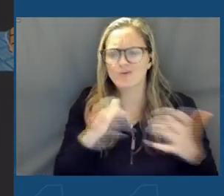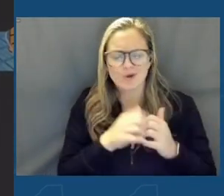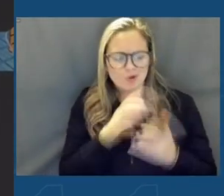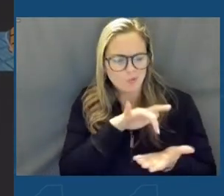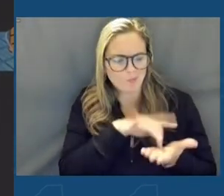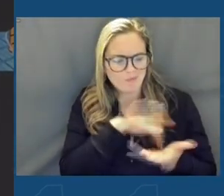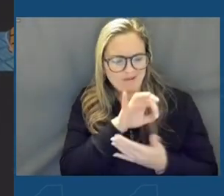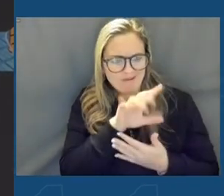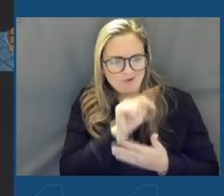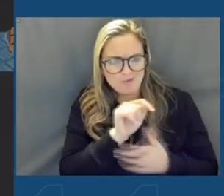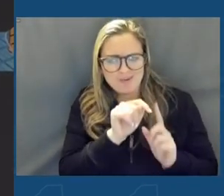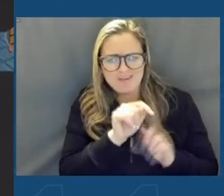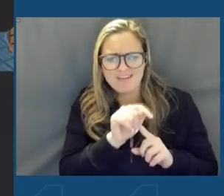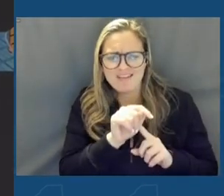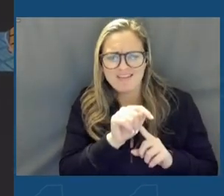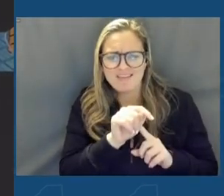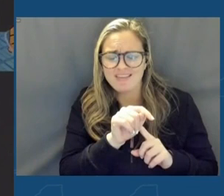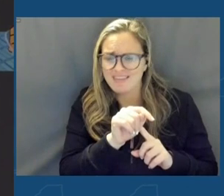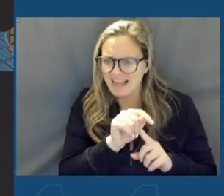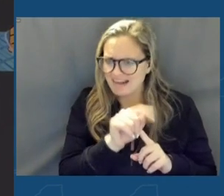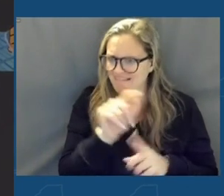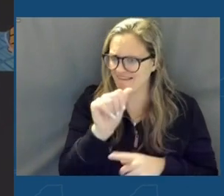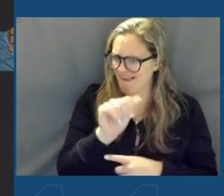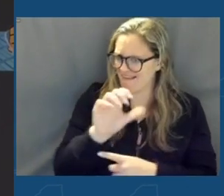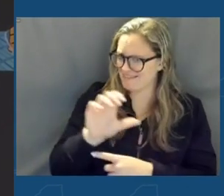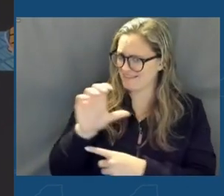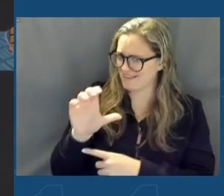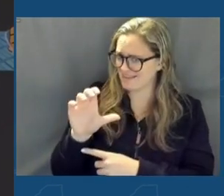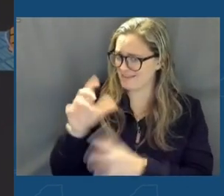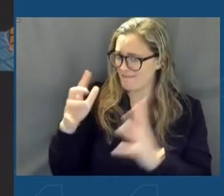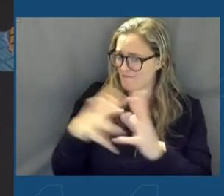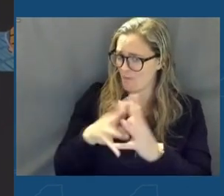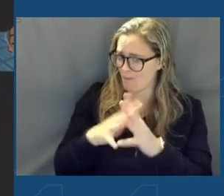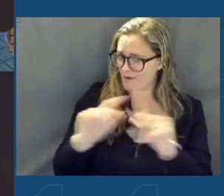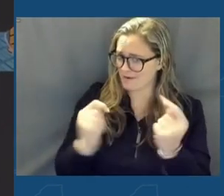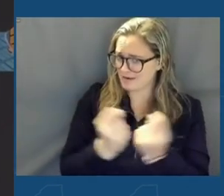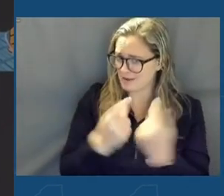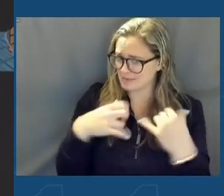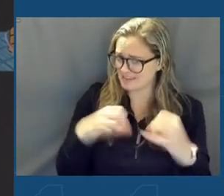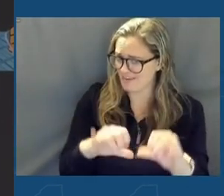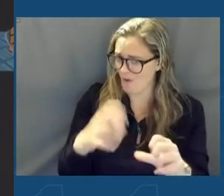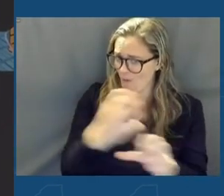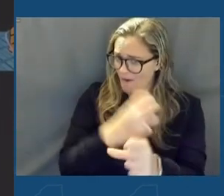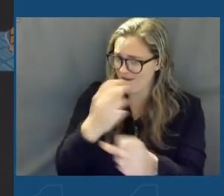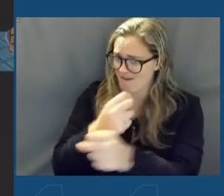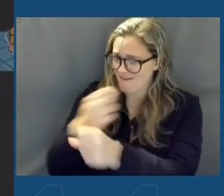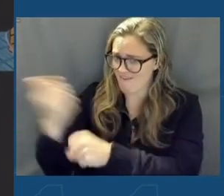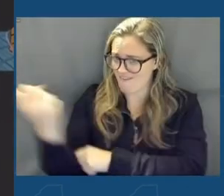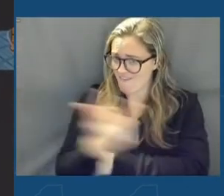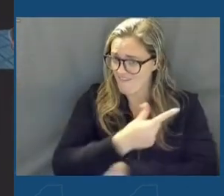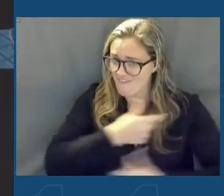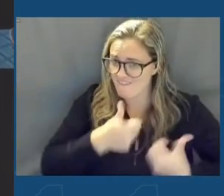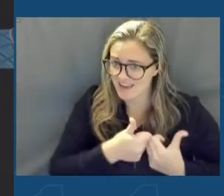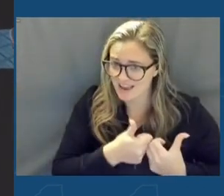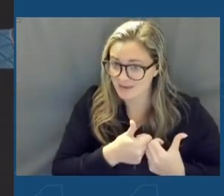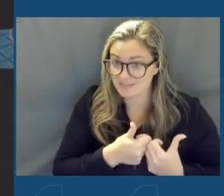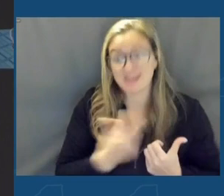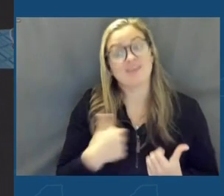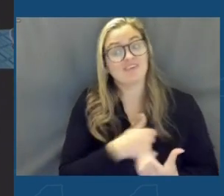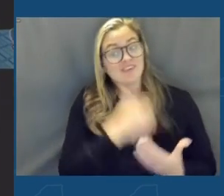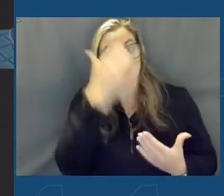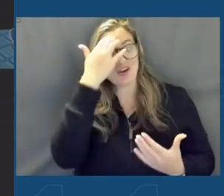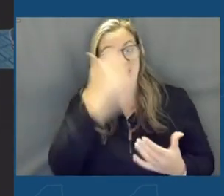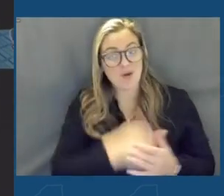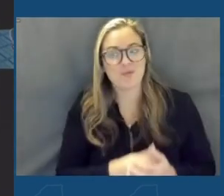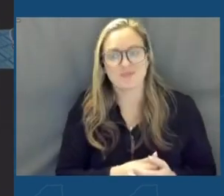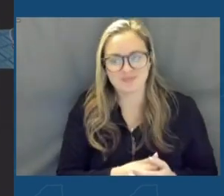than to have an undefeated ACC football team. And today, we all know. On